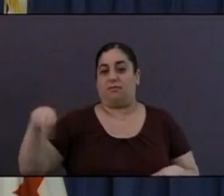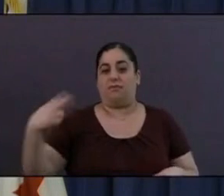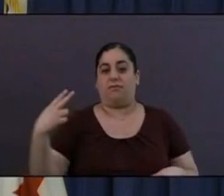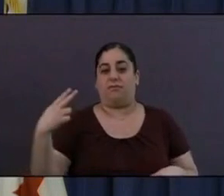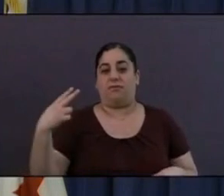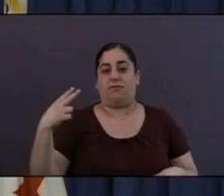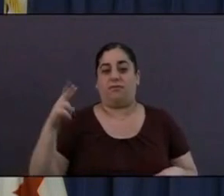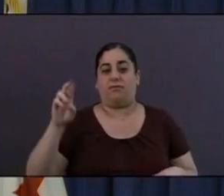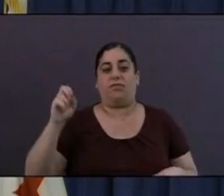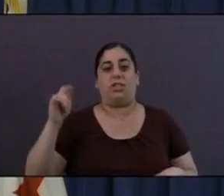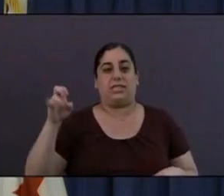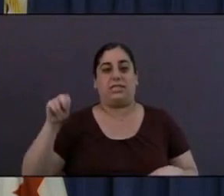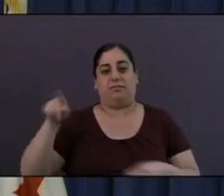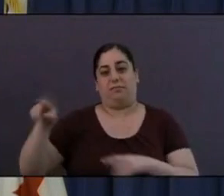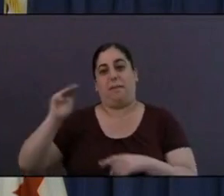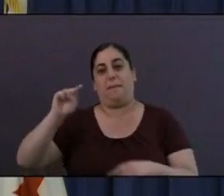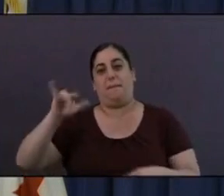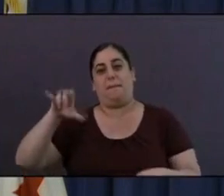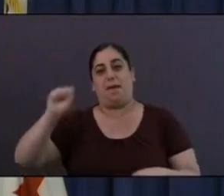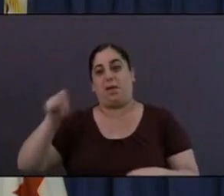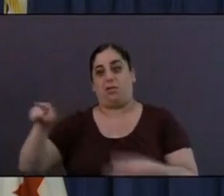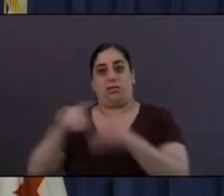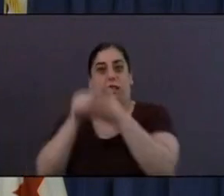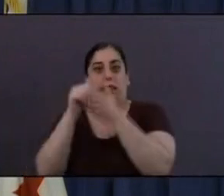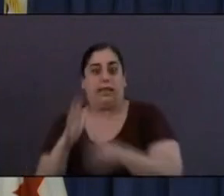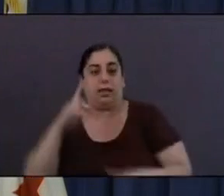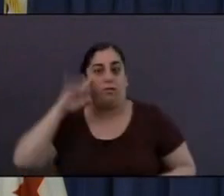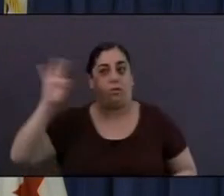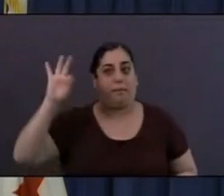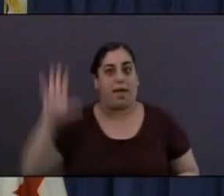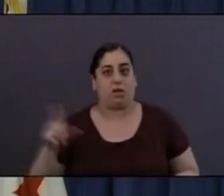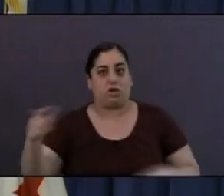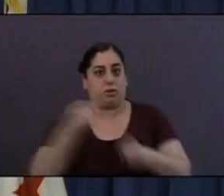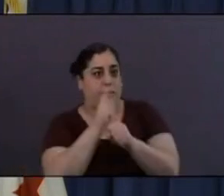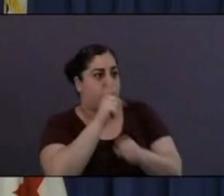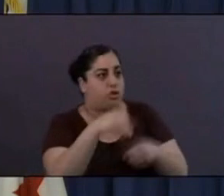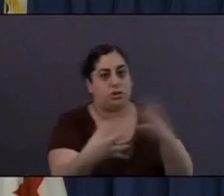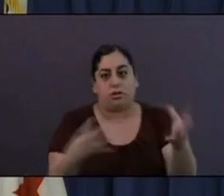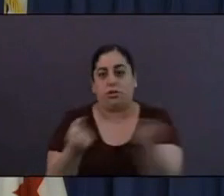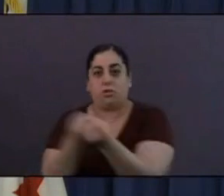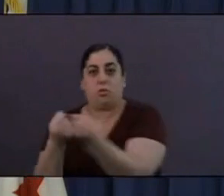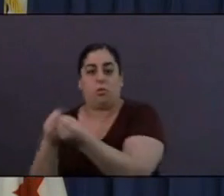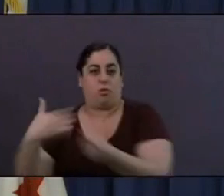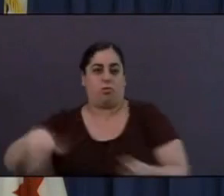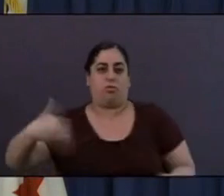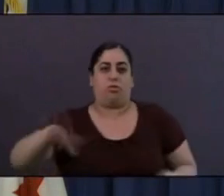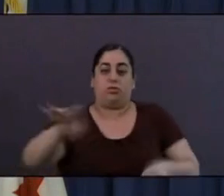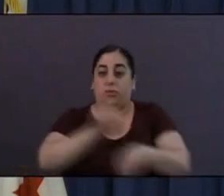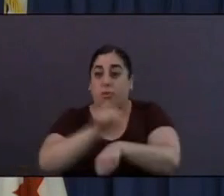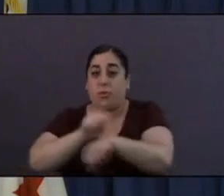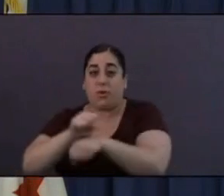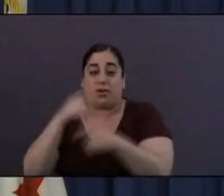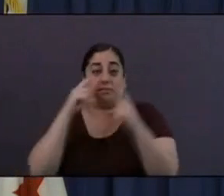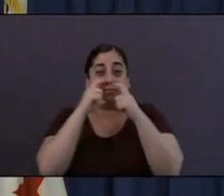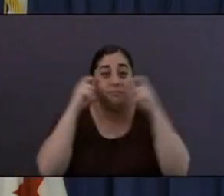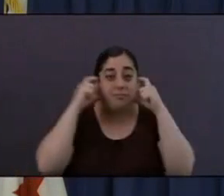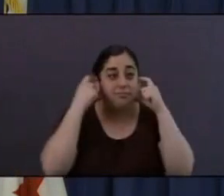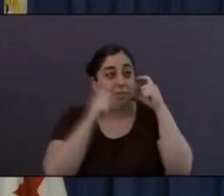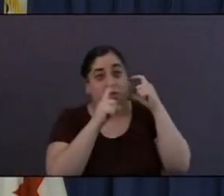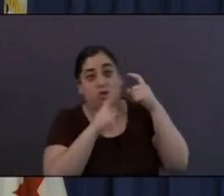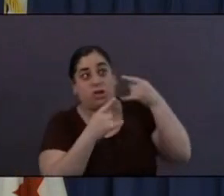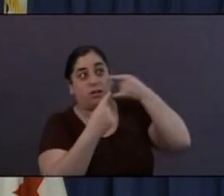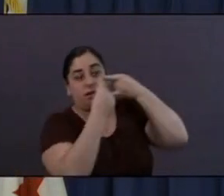weeks to see how fast they're able to do it, how efficient. You're doing a great job protecting our frontline workers.